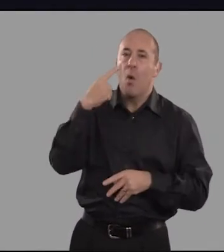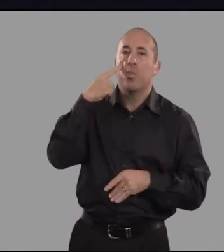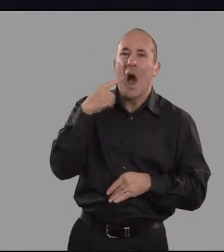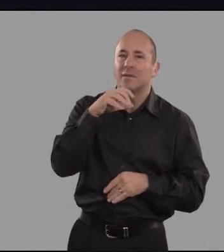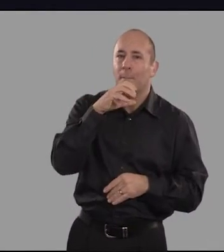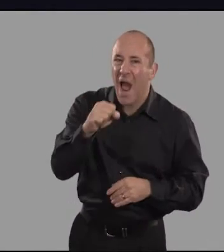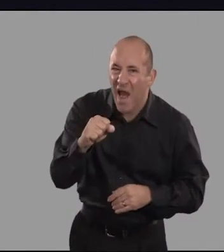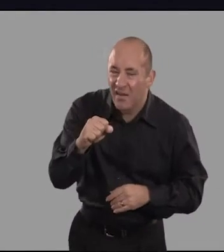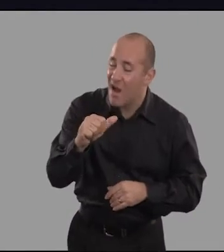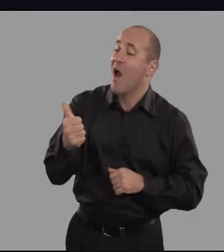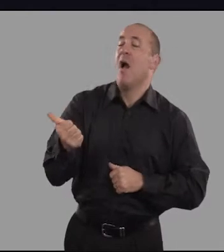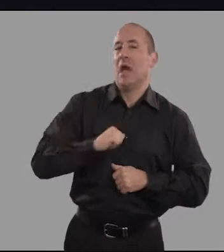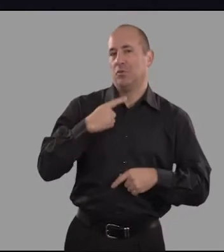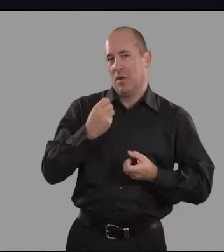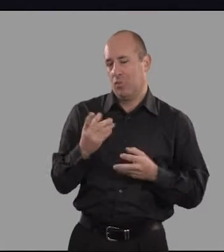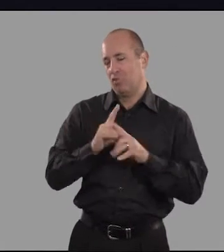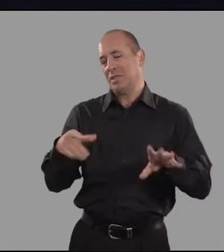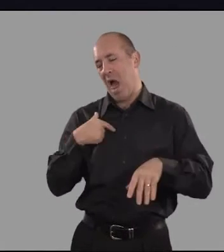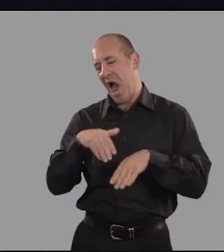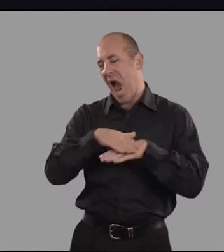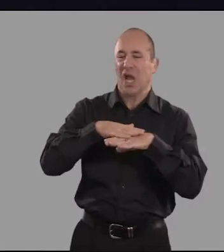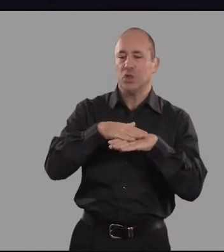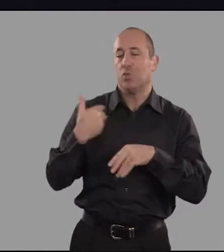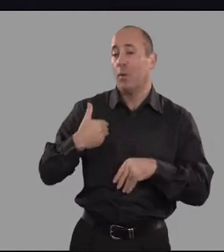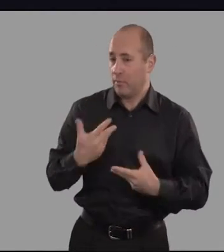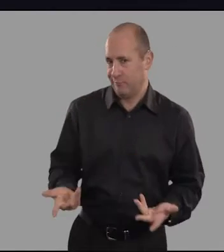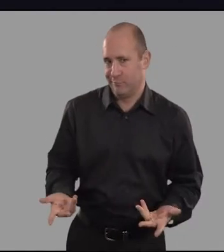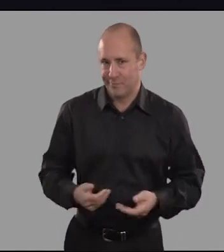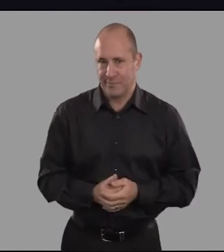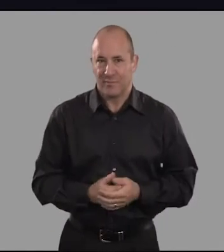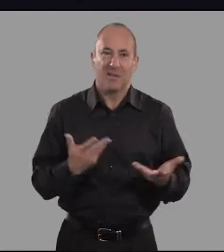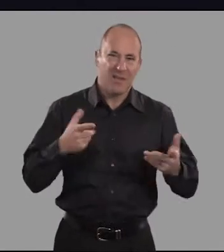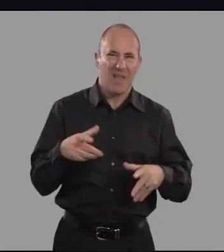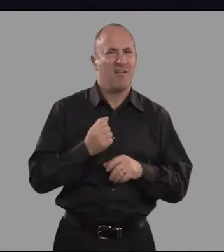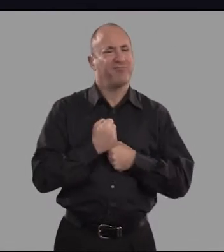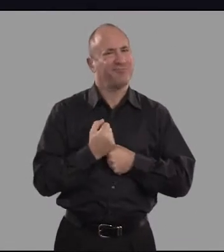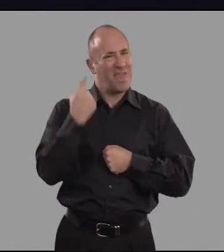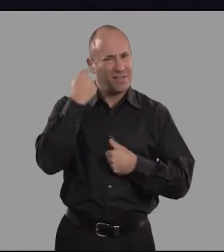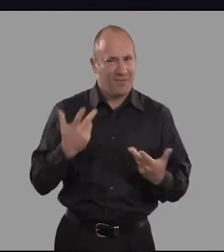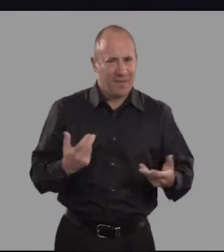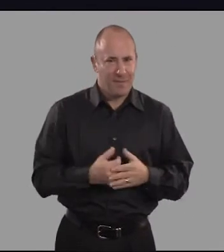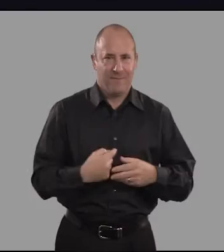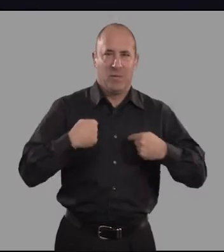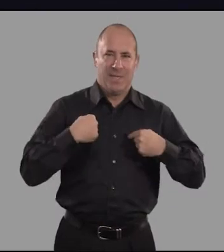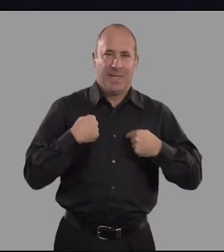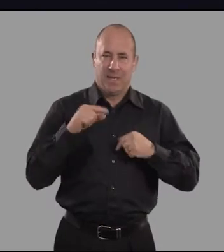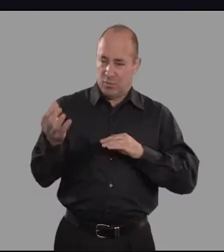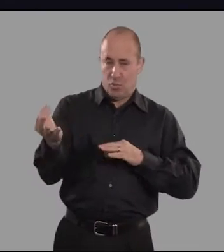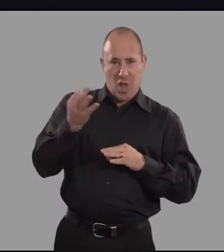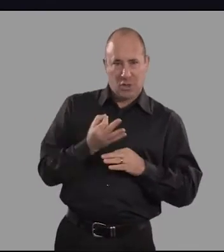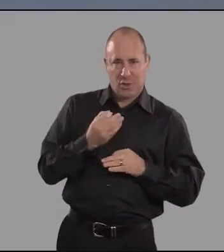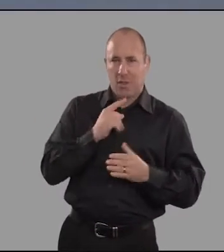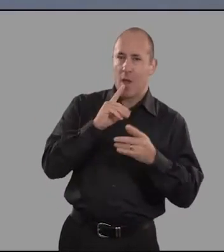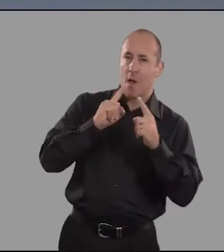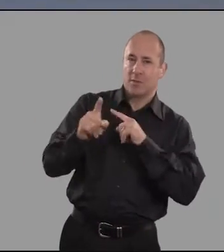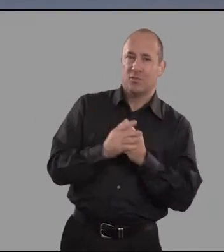Tell me what it's like being a white man, I said. Then I'll tell you what it's like being an Asian woman. However, despite these frustrations, for